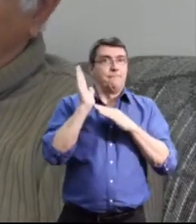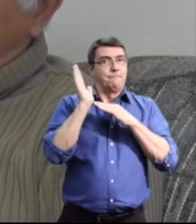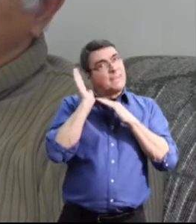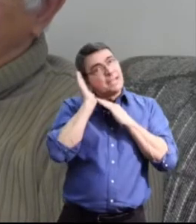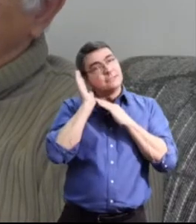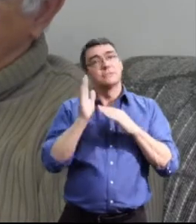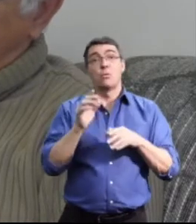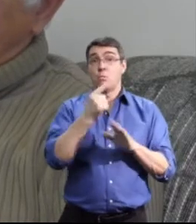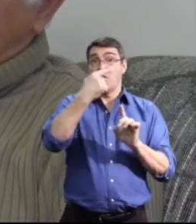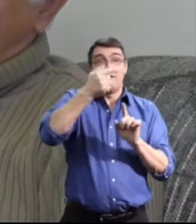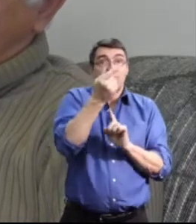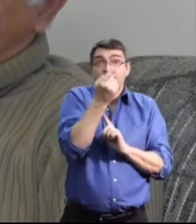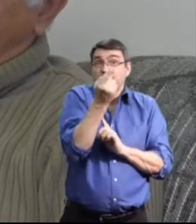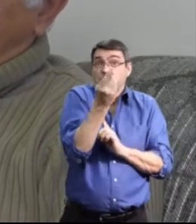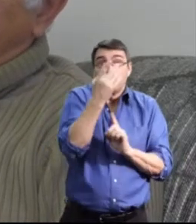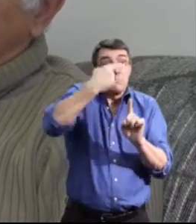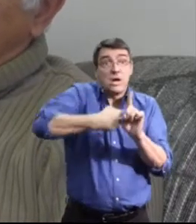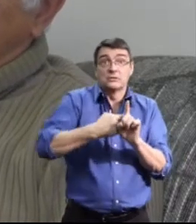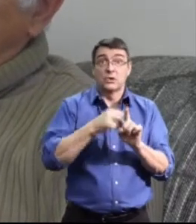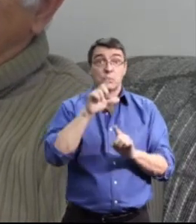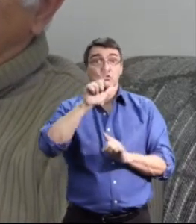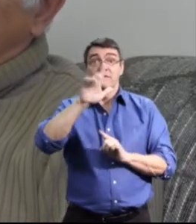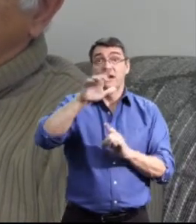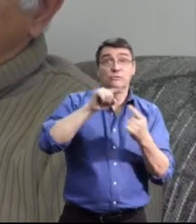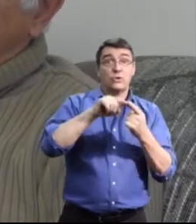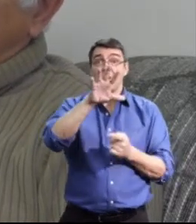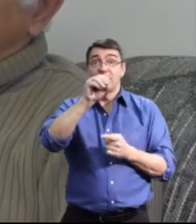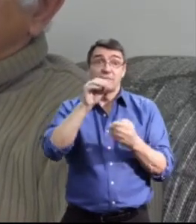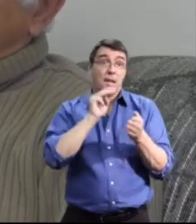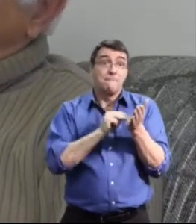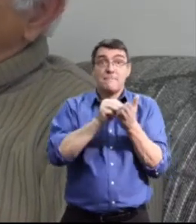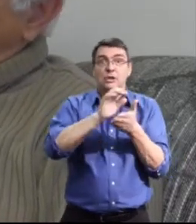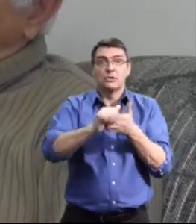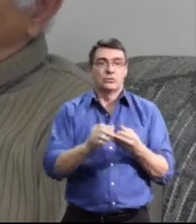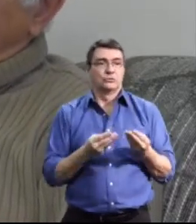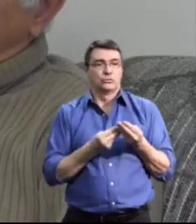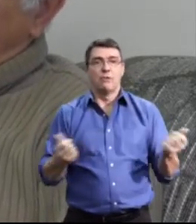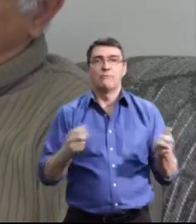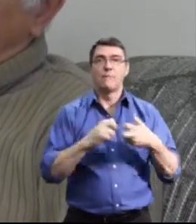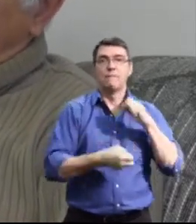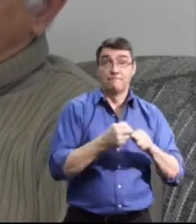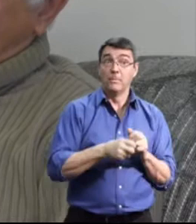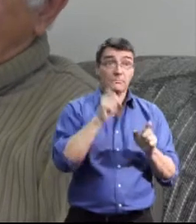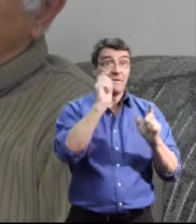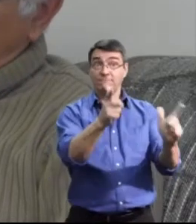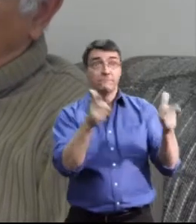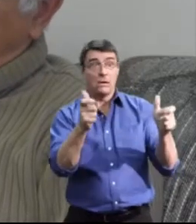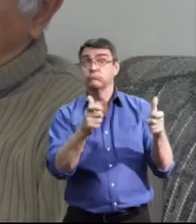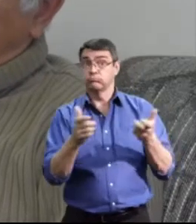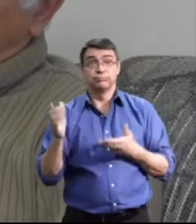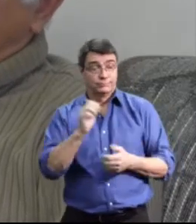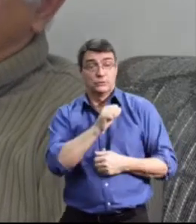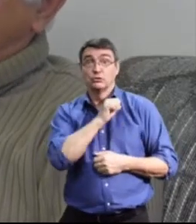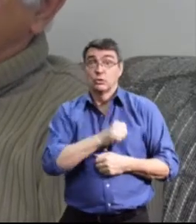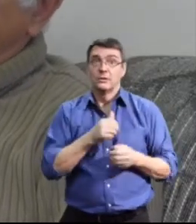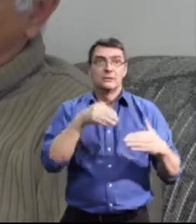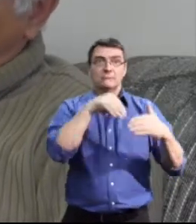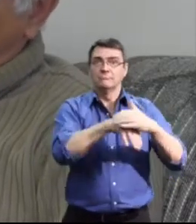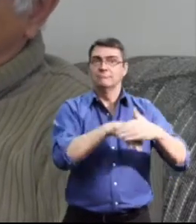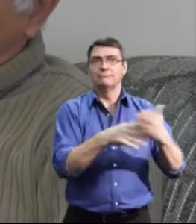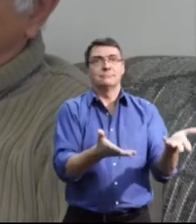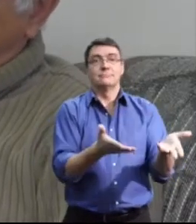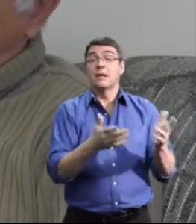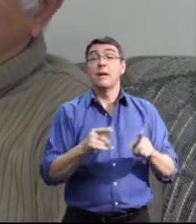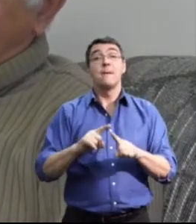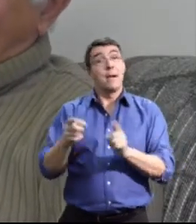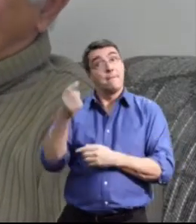million dollars or whatever into that to try and solve it. And it should be. However, with the mental health and addictions action plan, which took a year and a